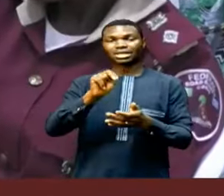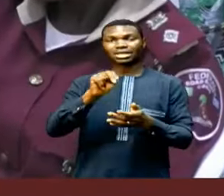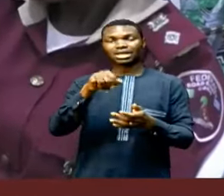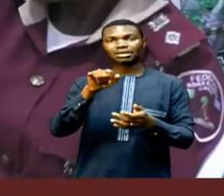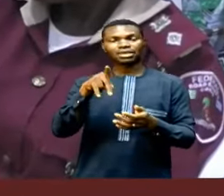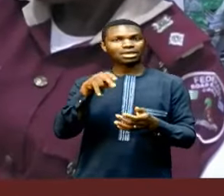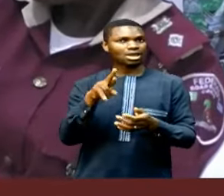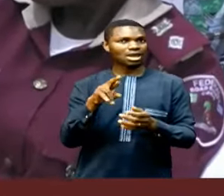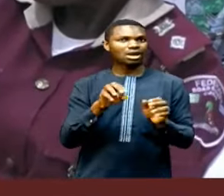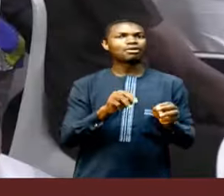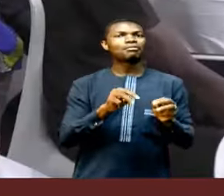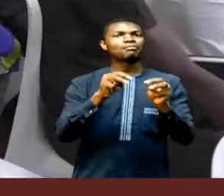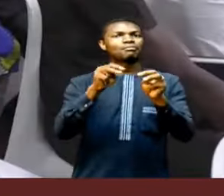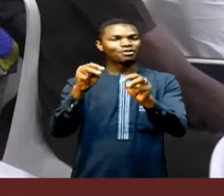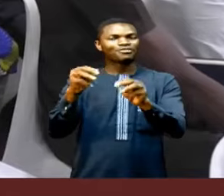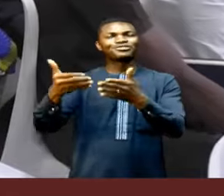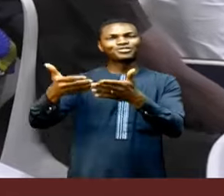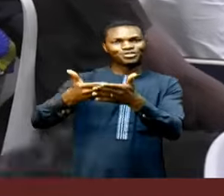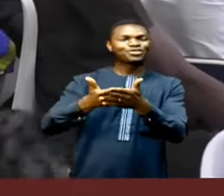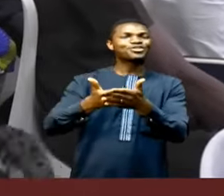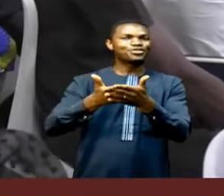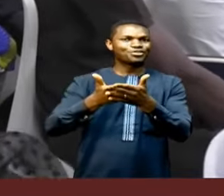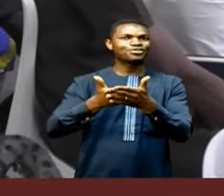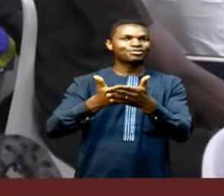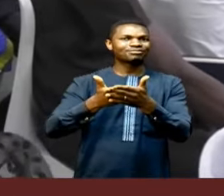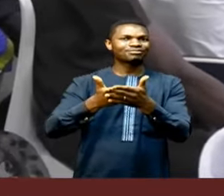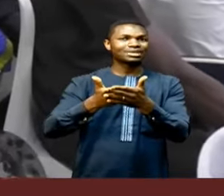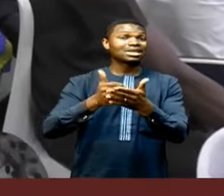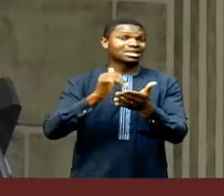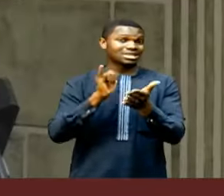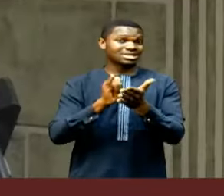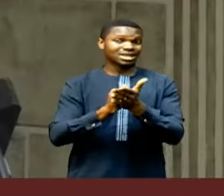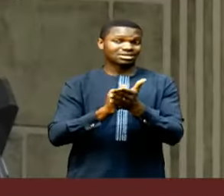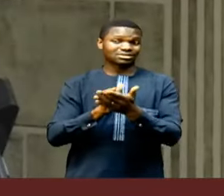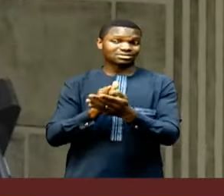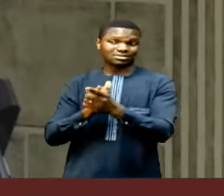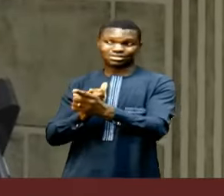dawn and that the transformation of programs outlined will help in that direction.